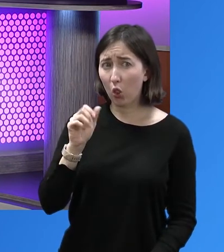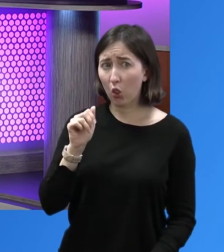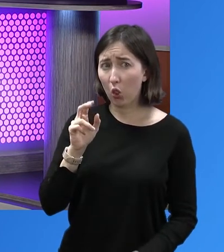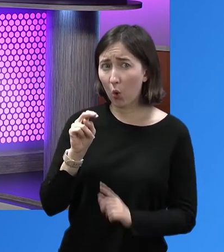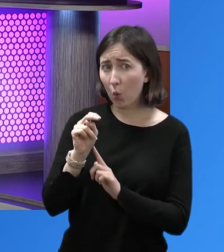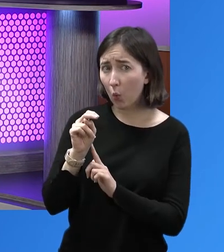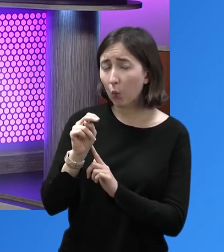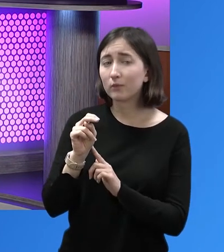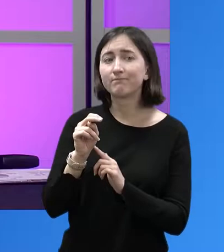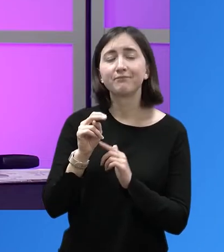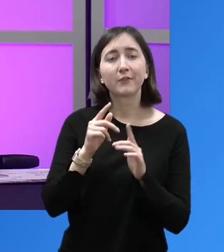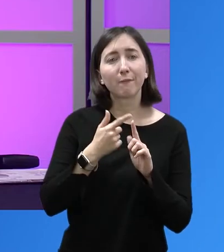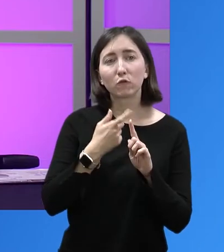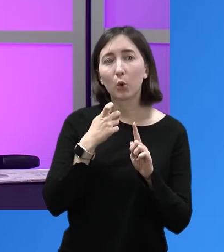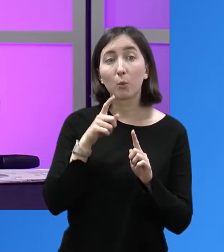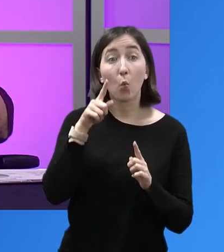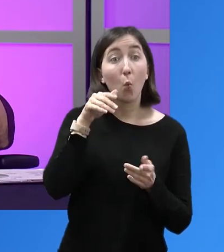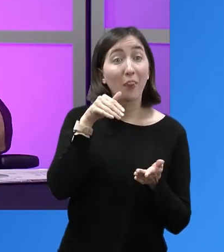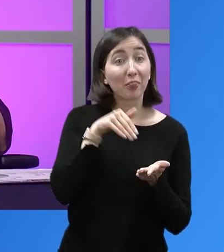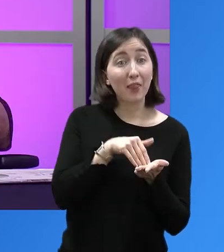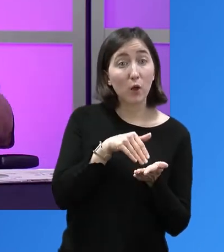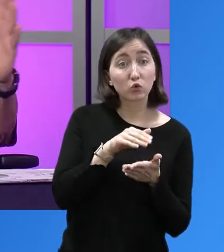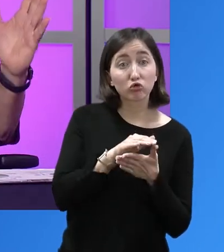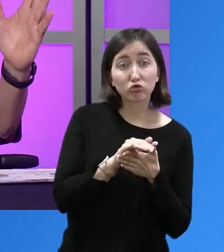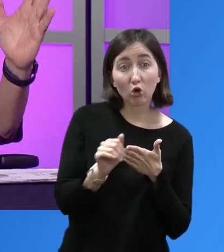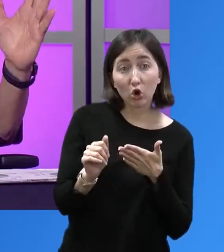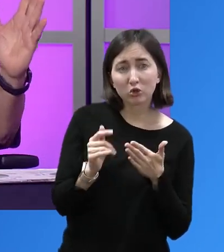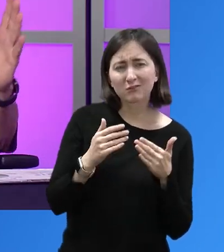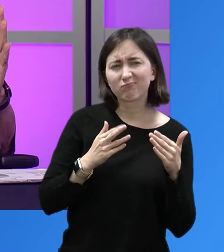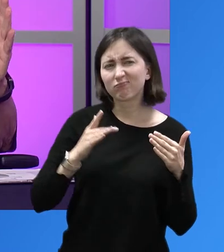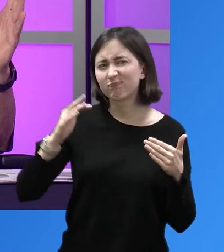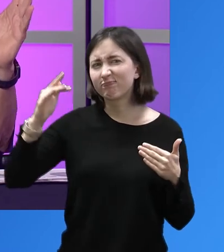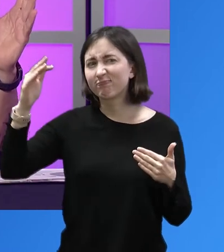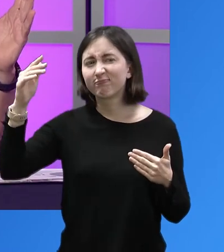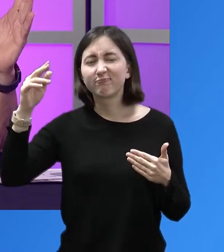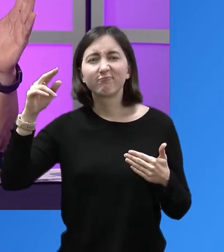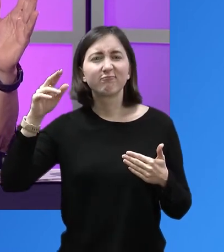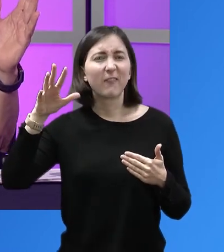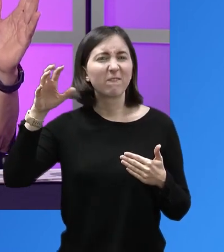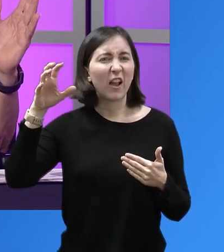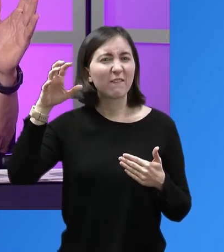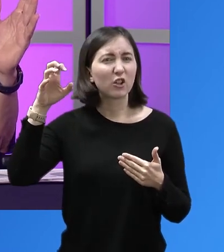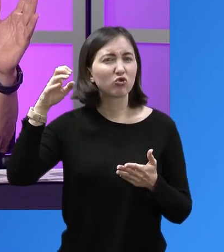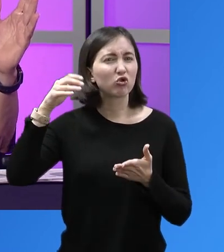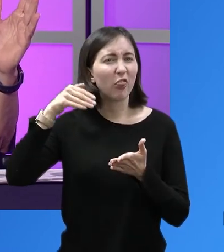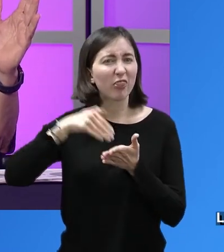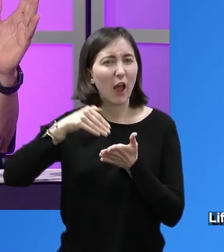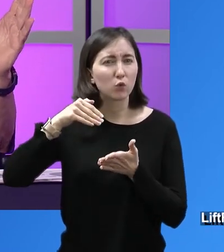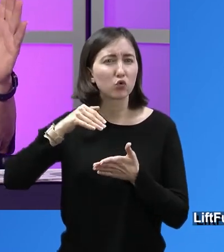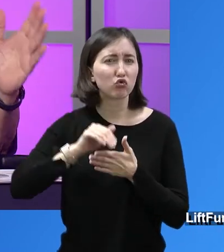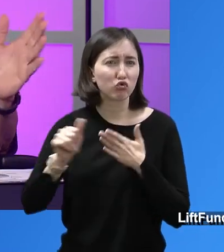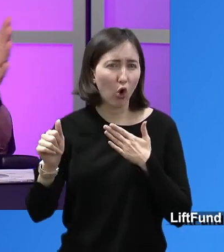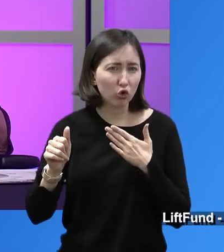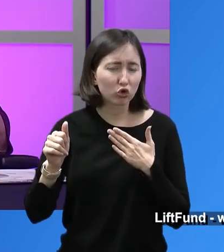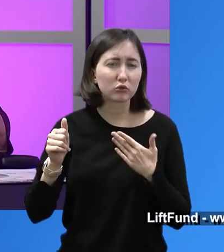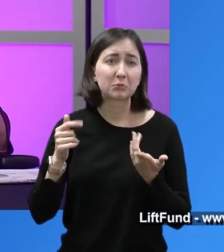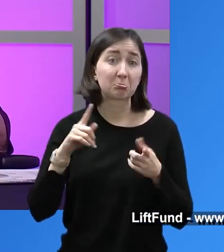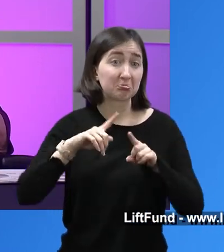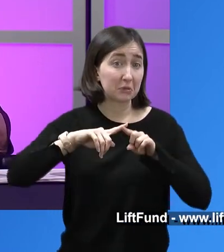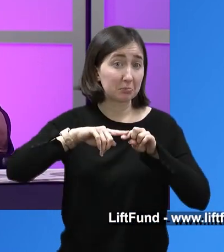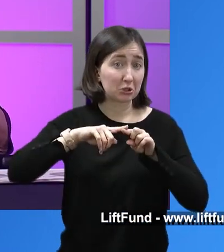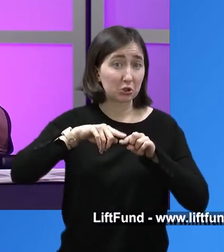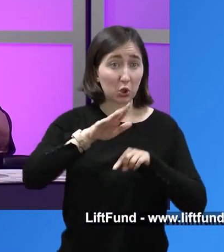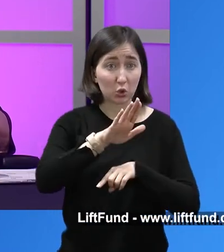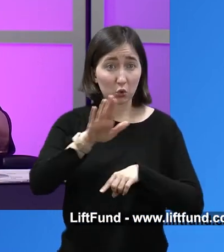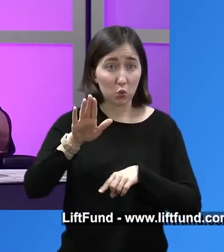As you stated, Alma, we make loans from $1,000 up to a half a million dollars, defending on your